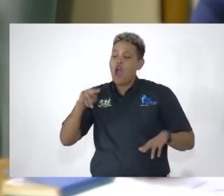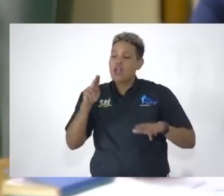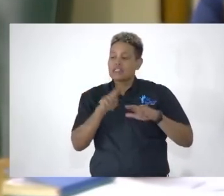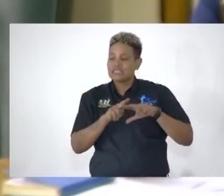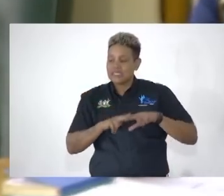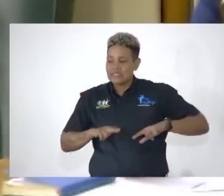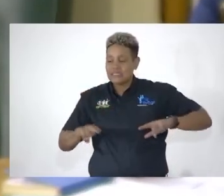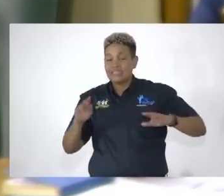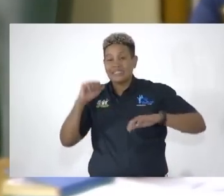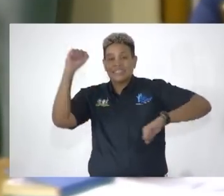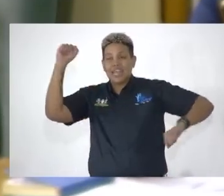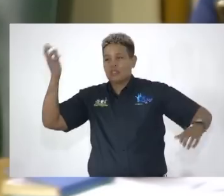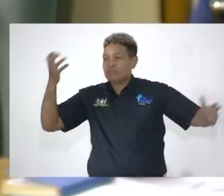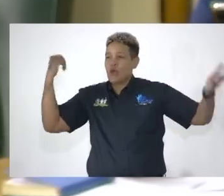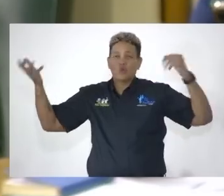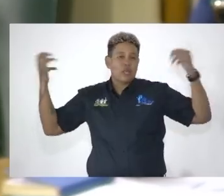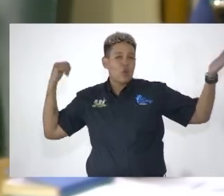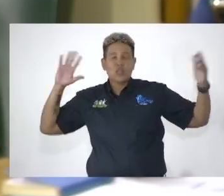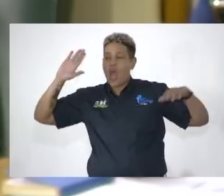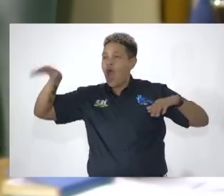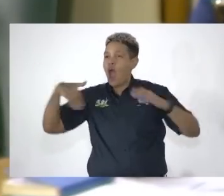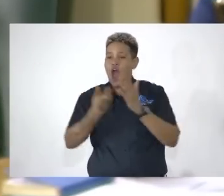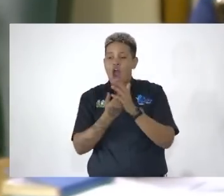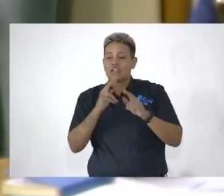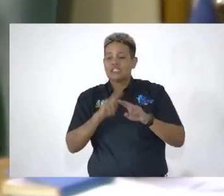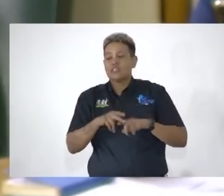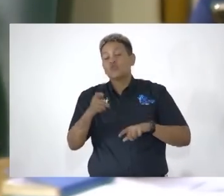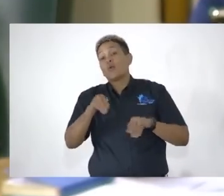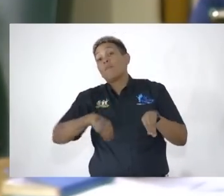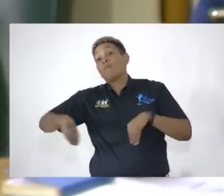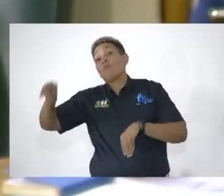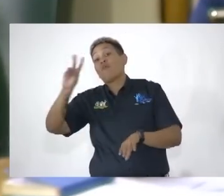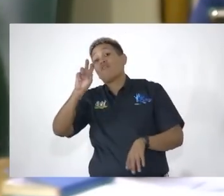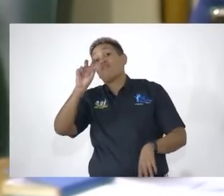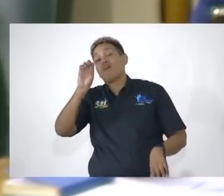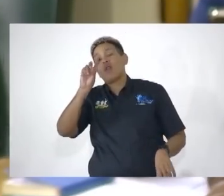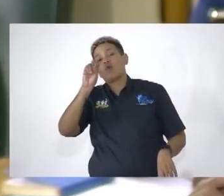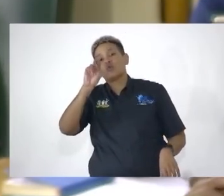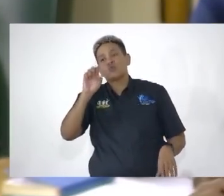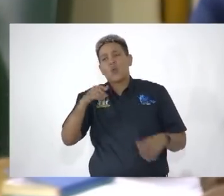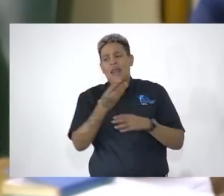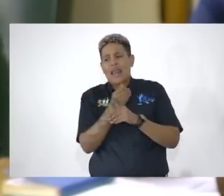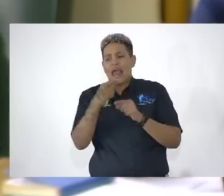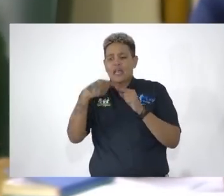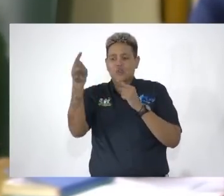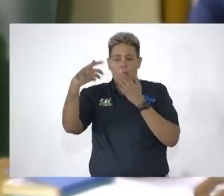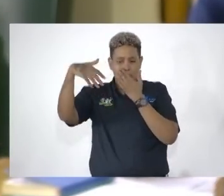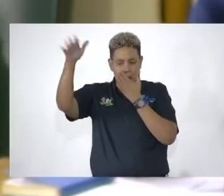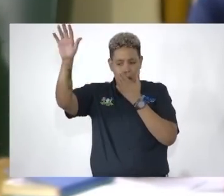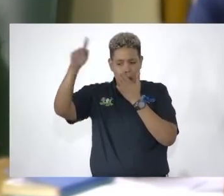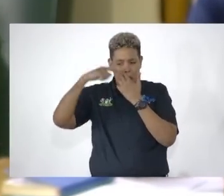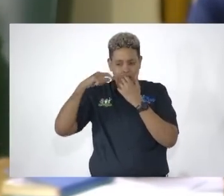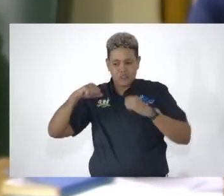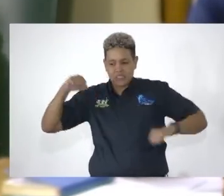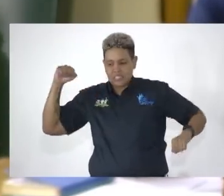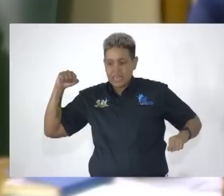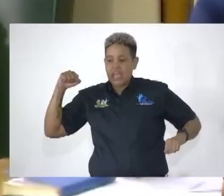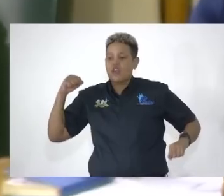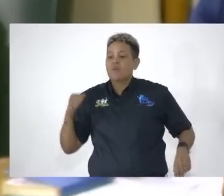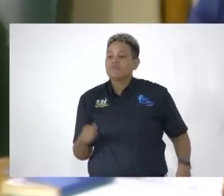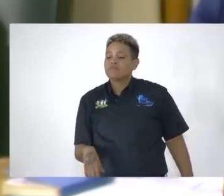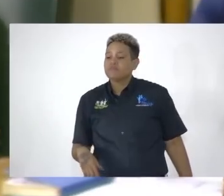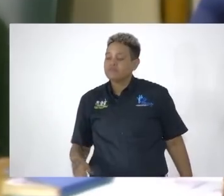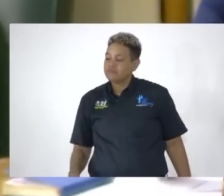stadium, to relocate the velodrome in lands adjacent to the stadium itself,